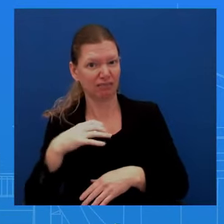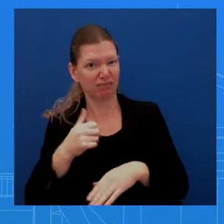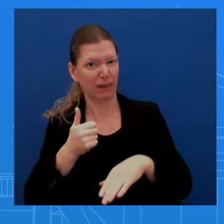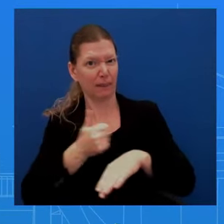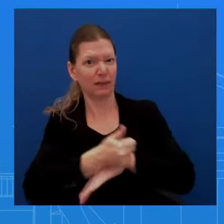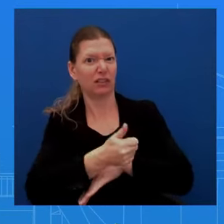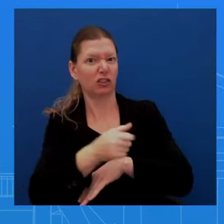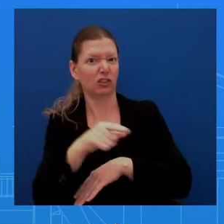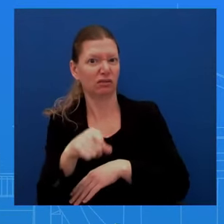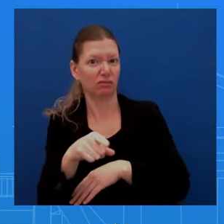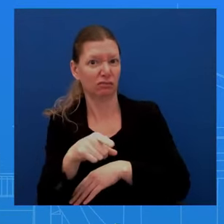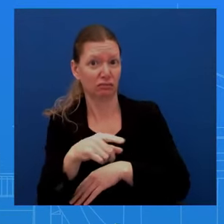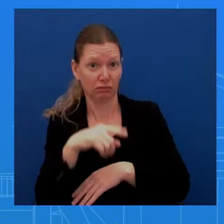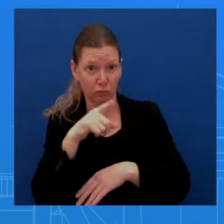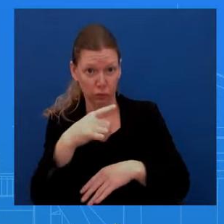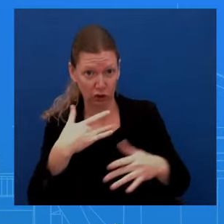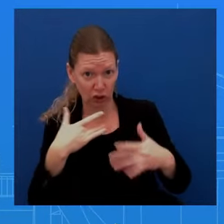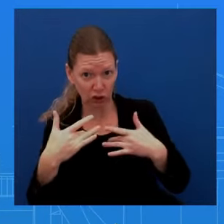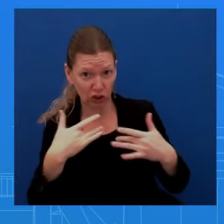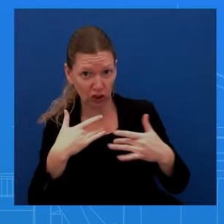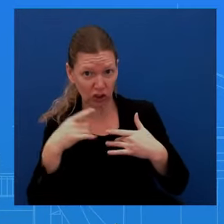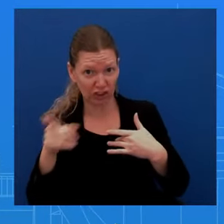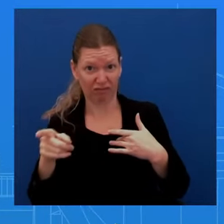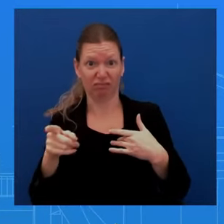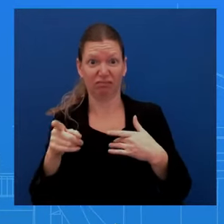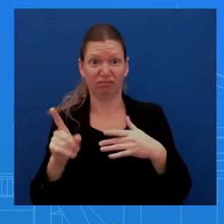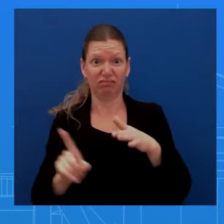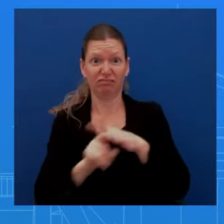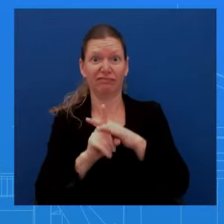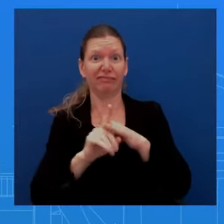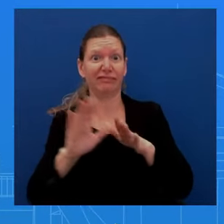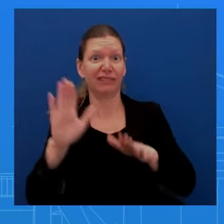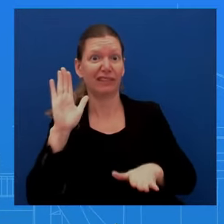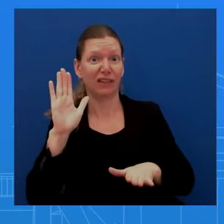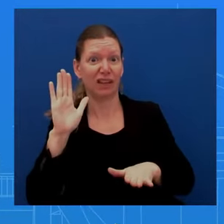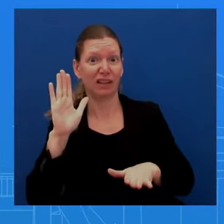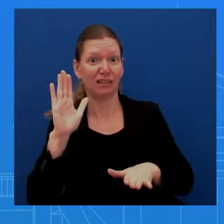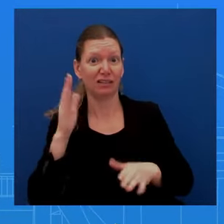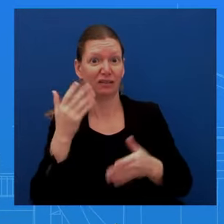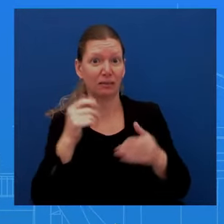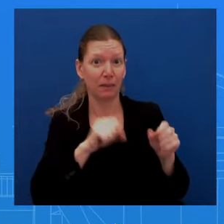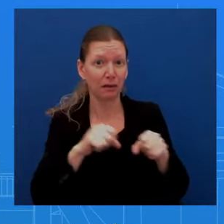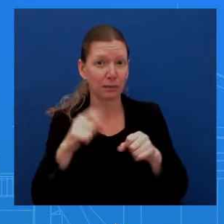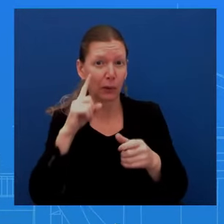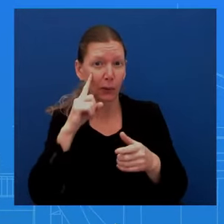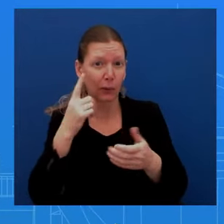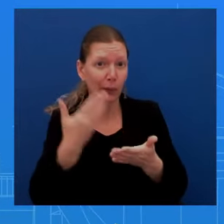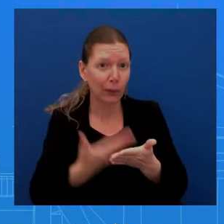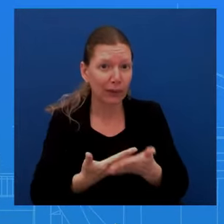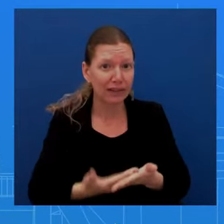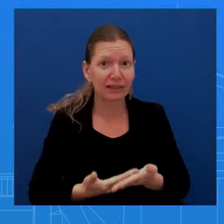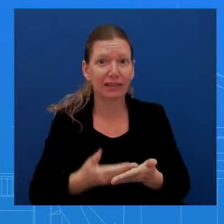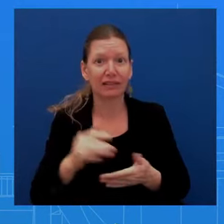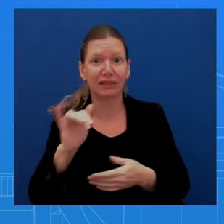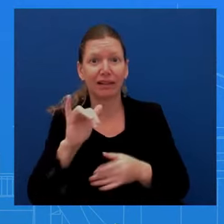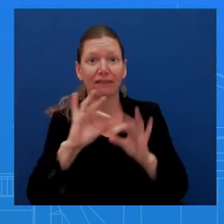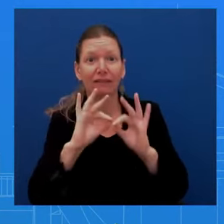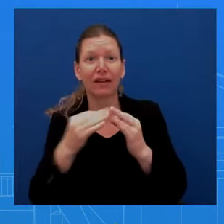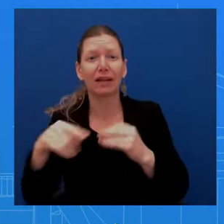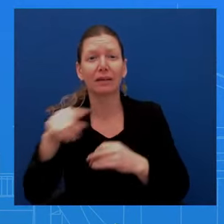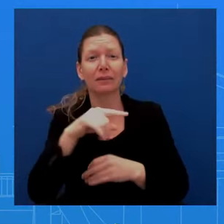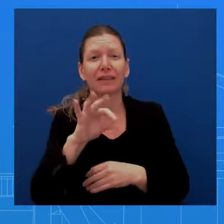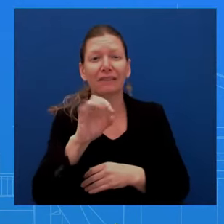fentanyl overdose victims? understand there's a, there's a committee hearing plan for Jan 18th and there are, um,